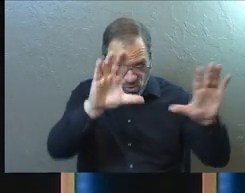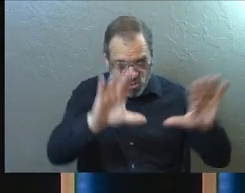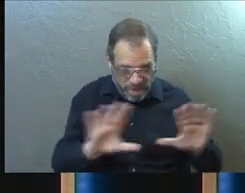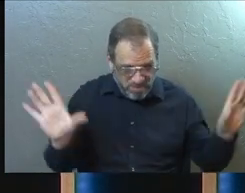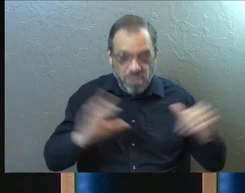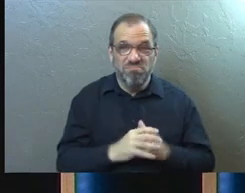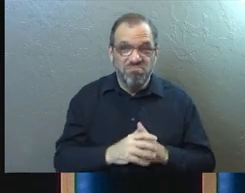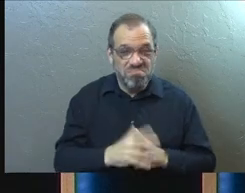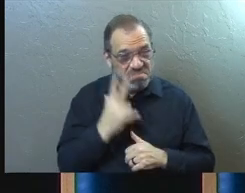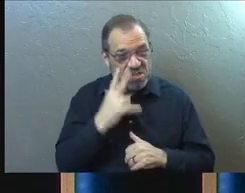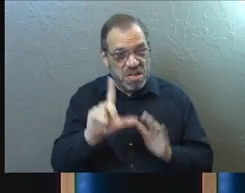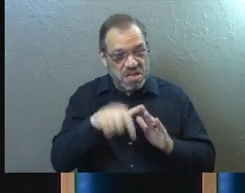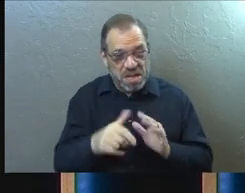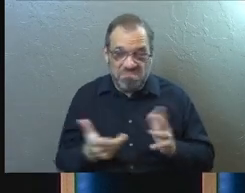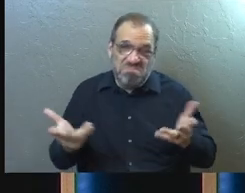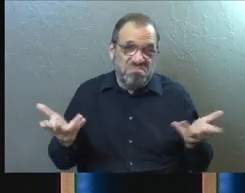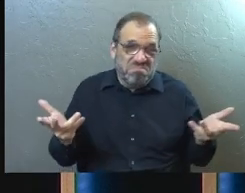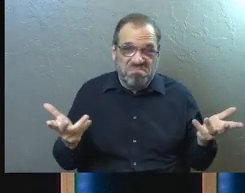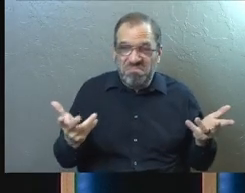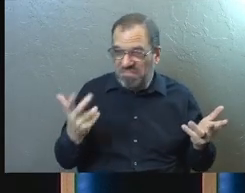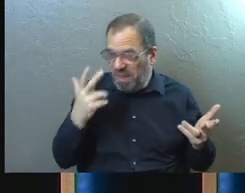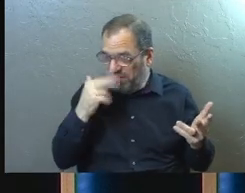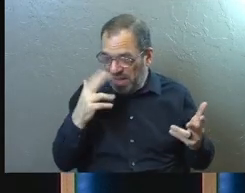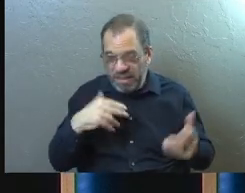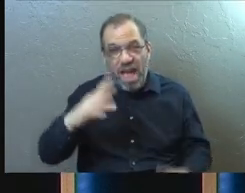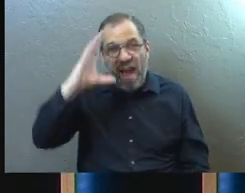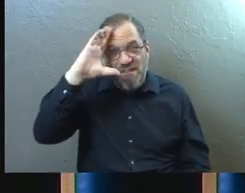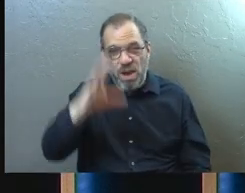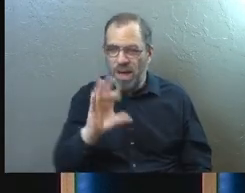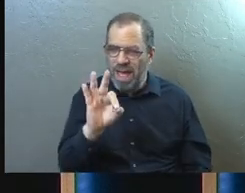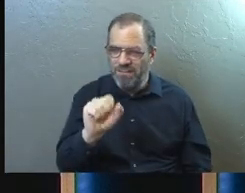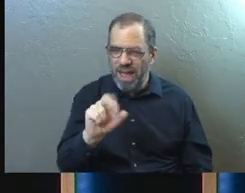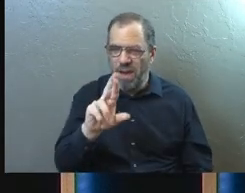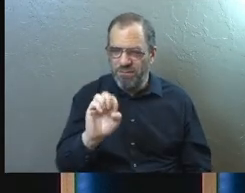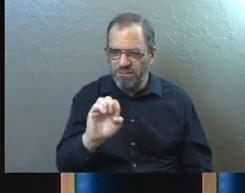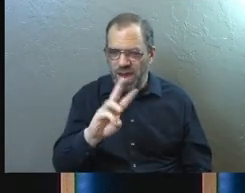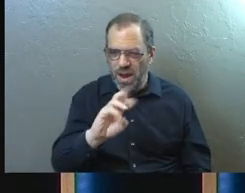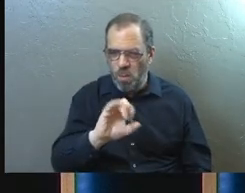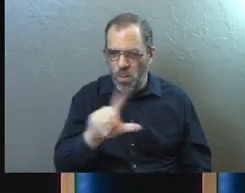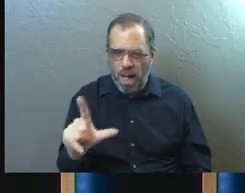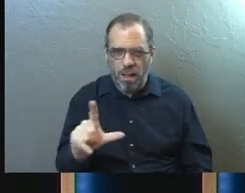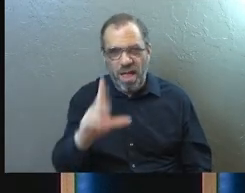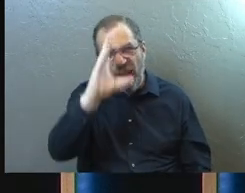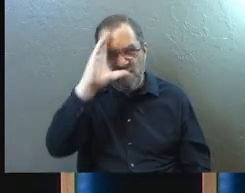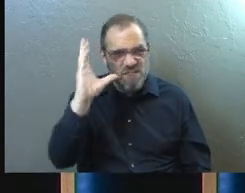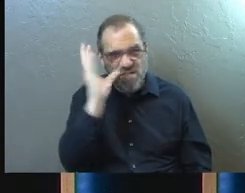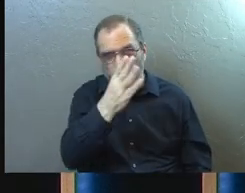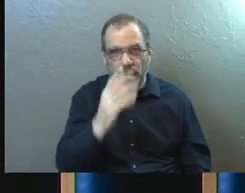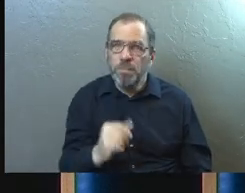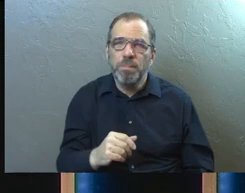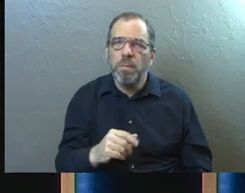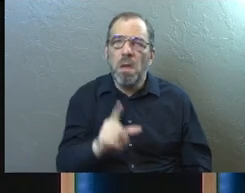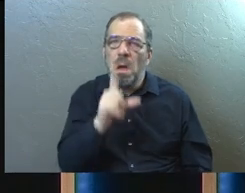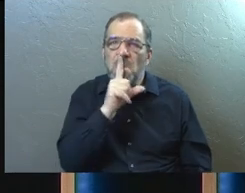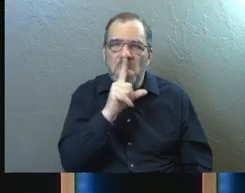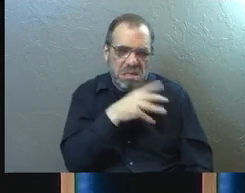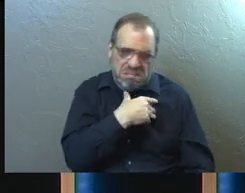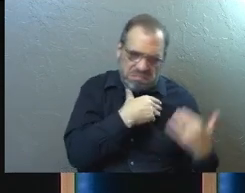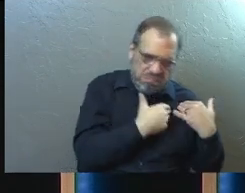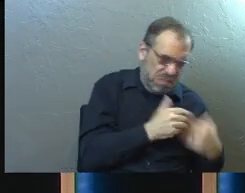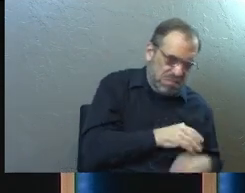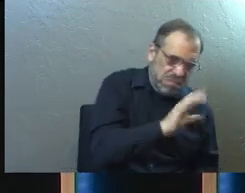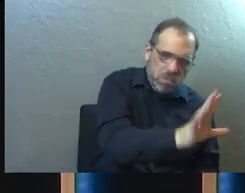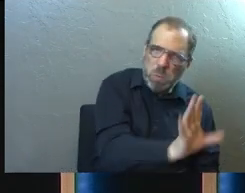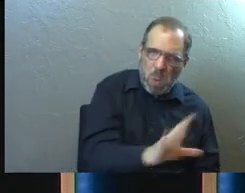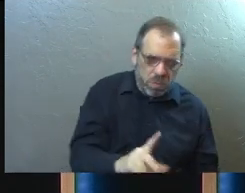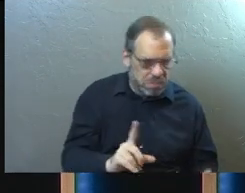great, you know, and we'll see you guys later. I don't know. There's something funny about the farewell. But they write this letter. We're not going to lay any of these unnecessary